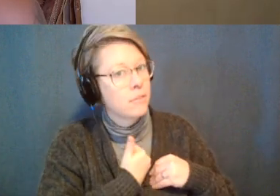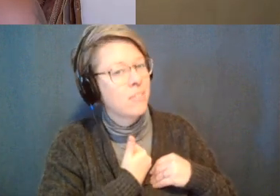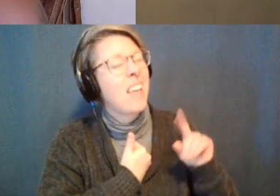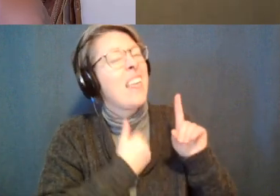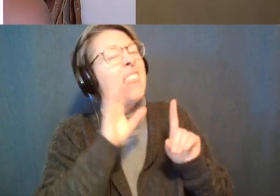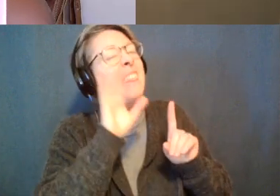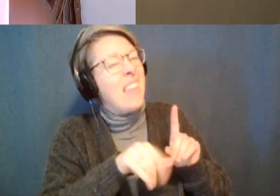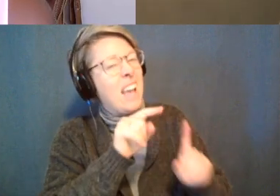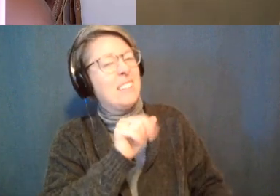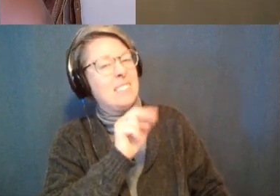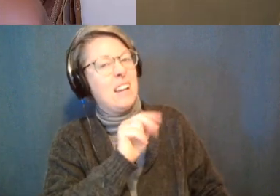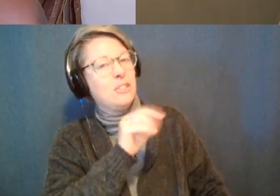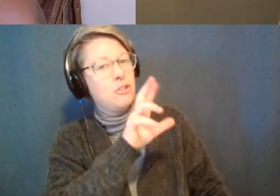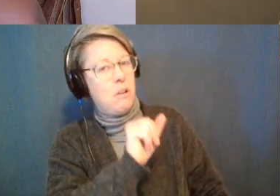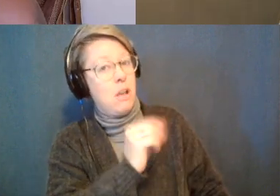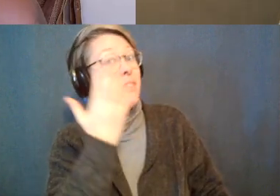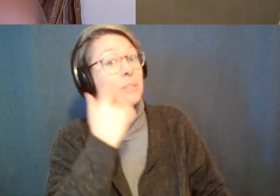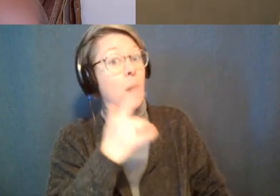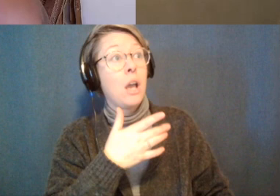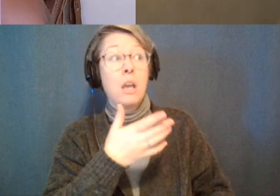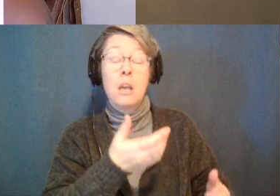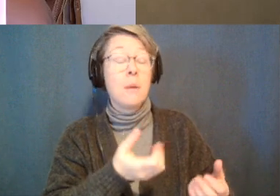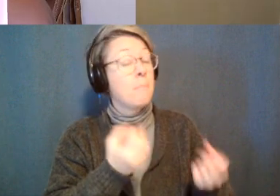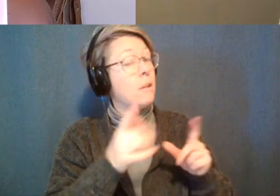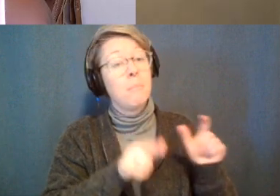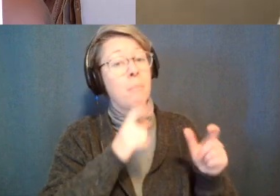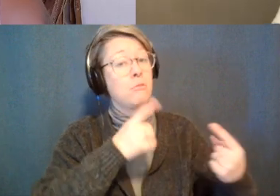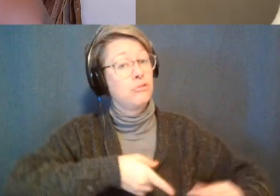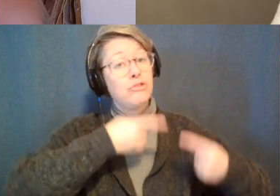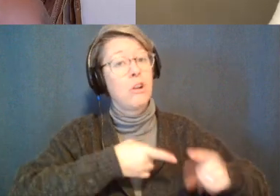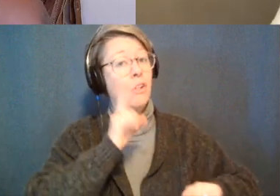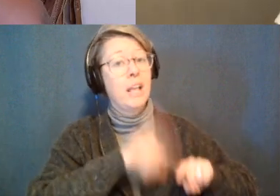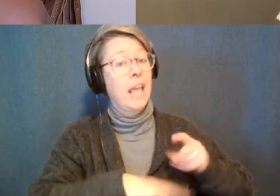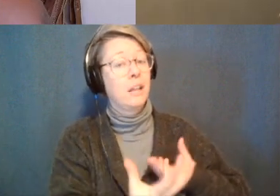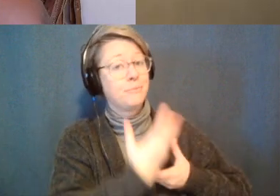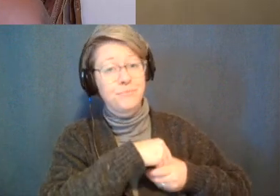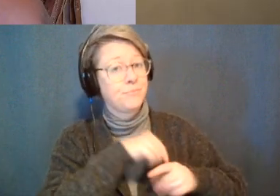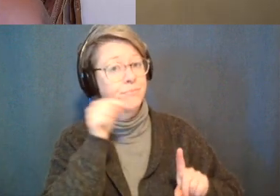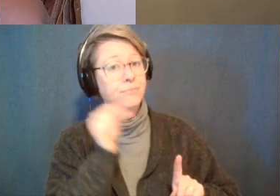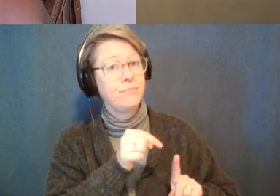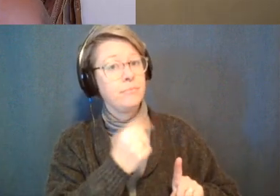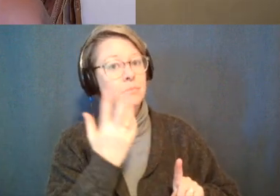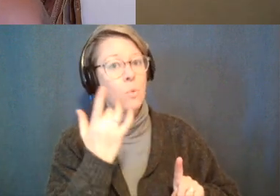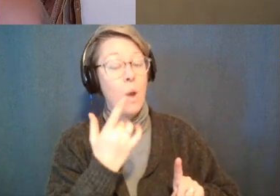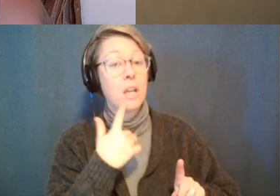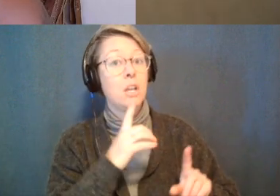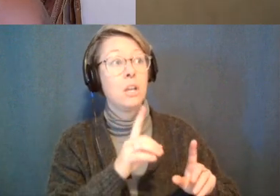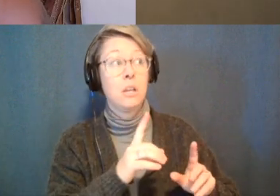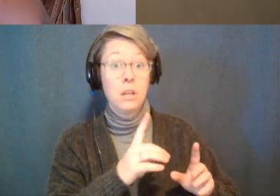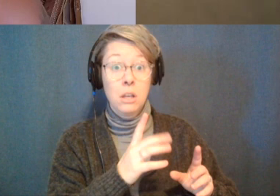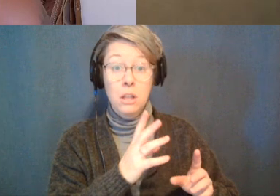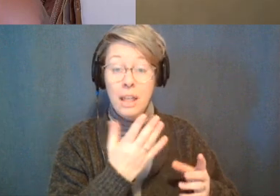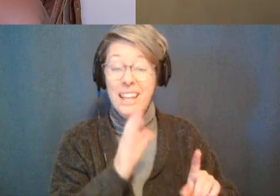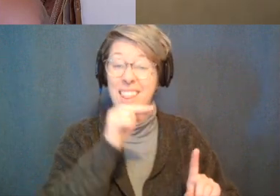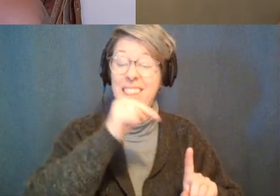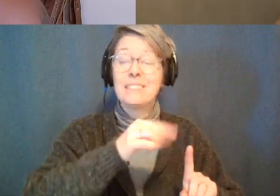arts of tantra is not for everybody that's why many people can't practice tantra because once these things are practiced for years like